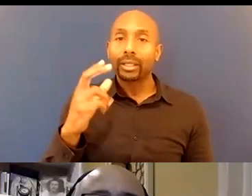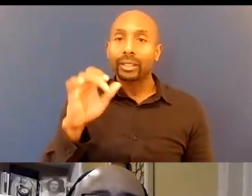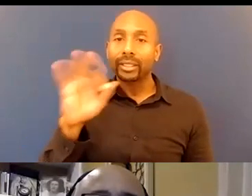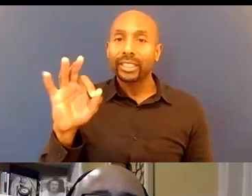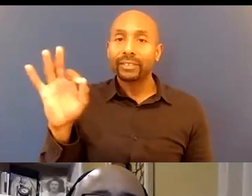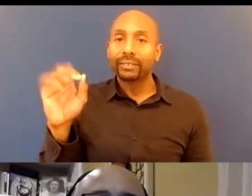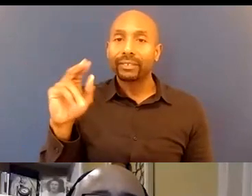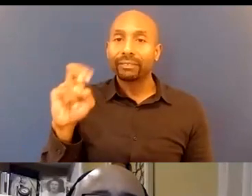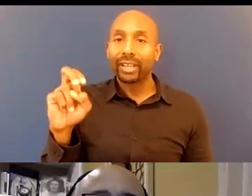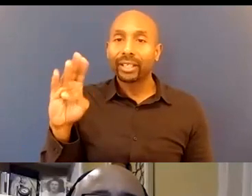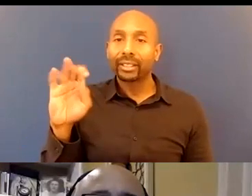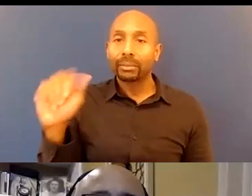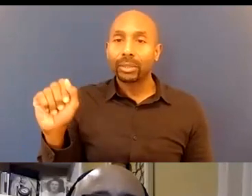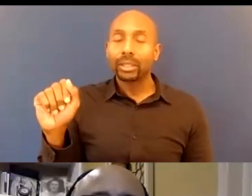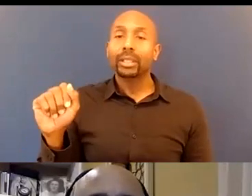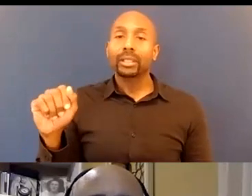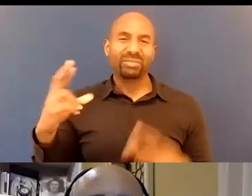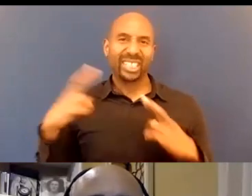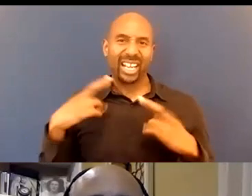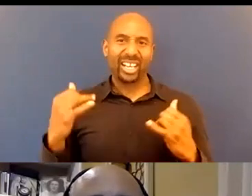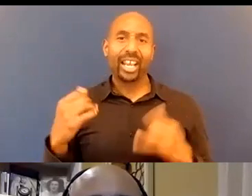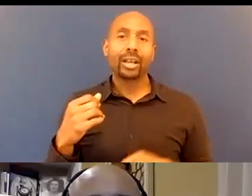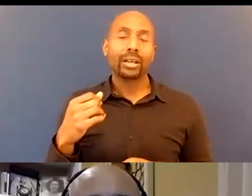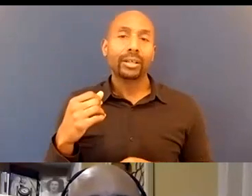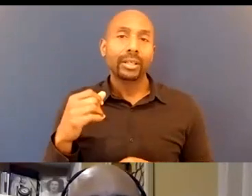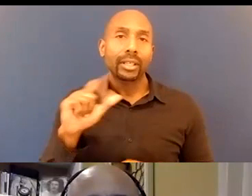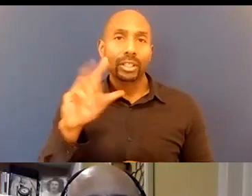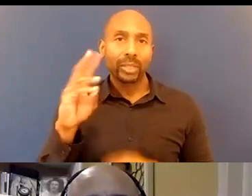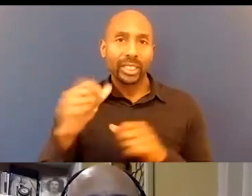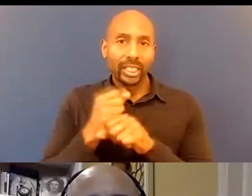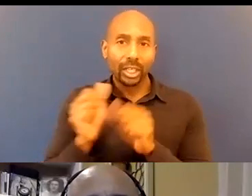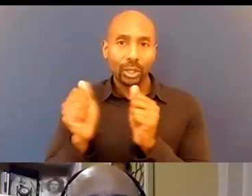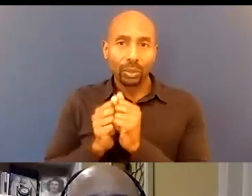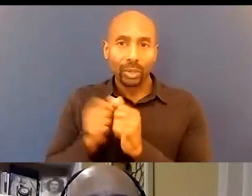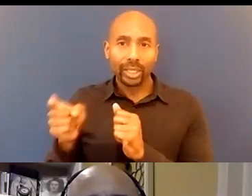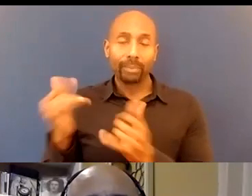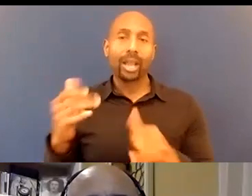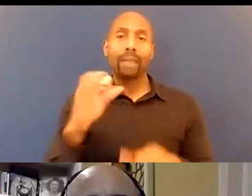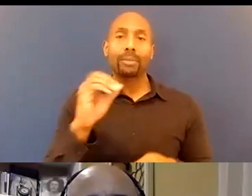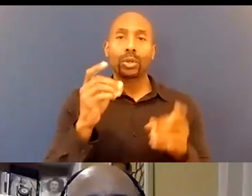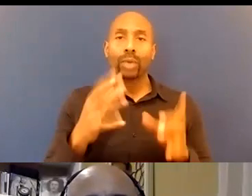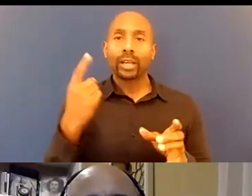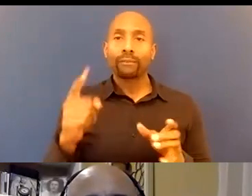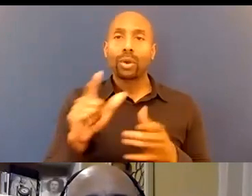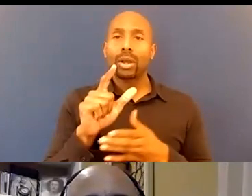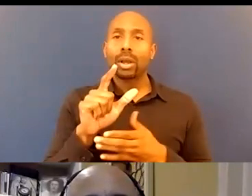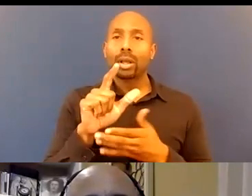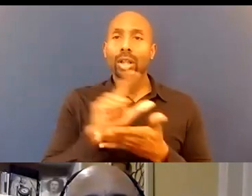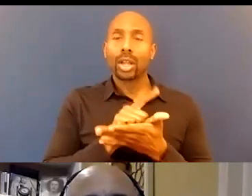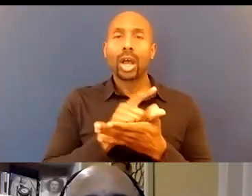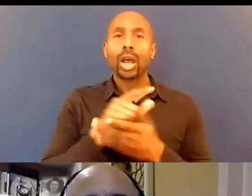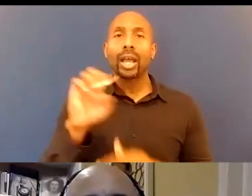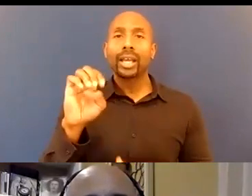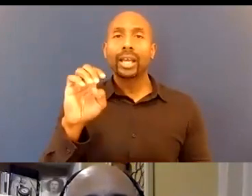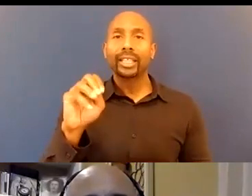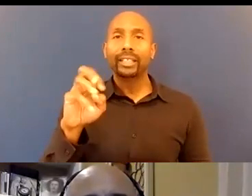spent 26 years with them and now I'm a director of co-director of law enforcement programs for the National Coalition Building Institute